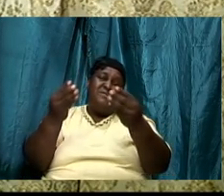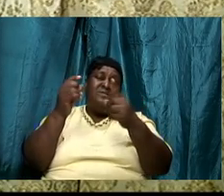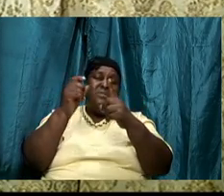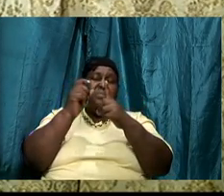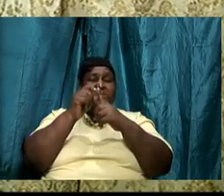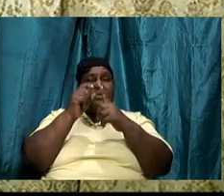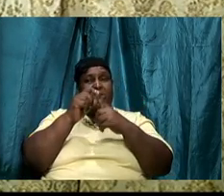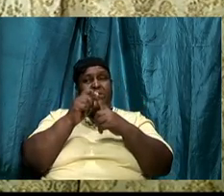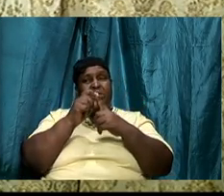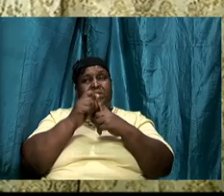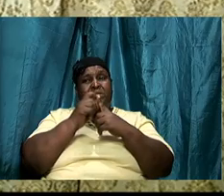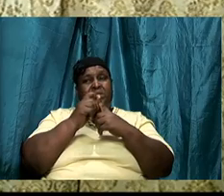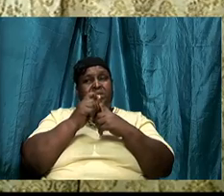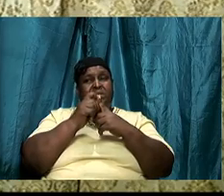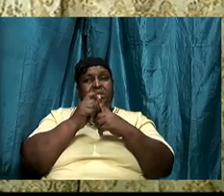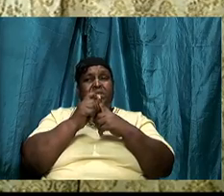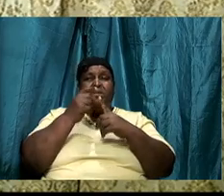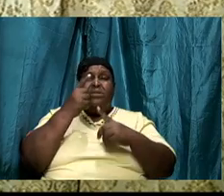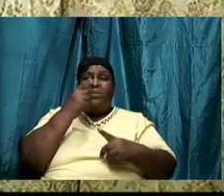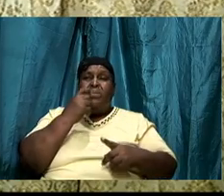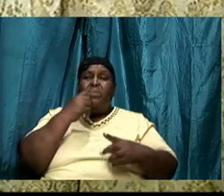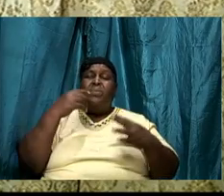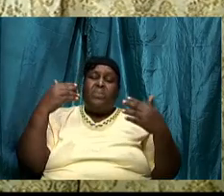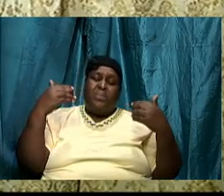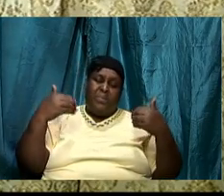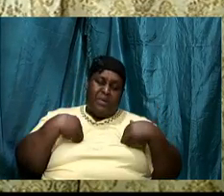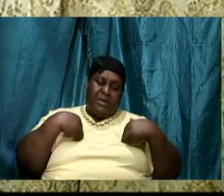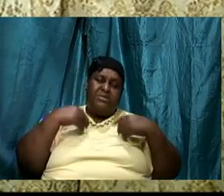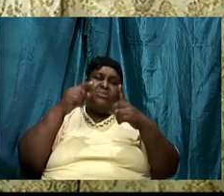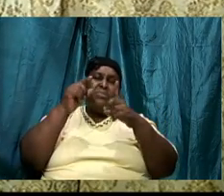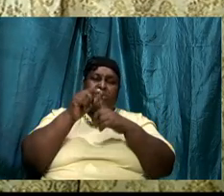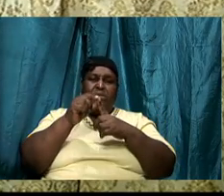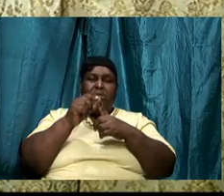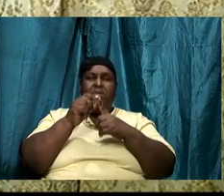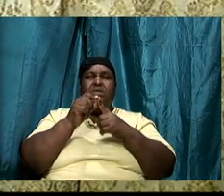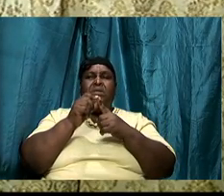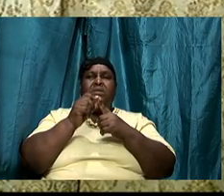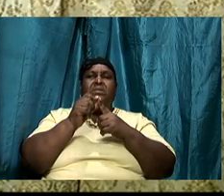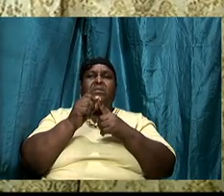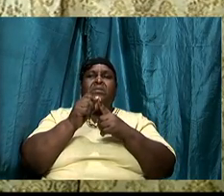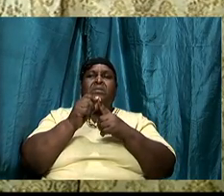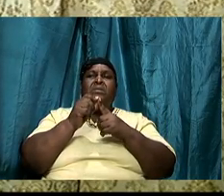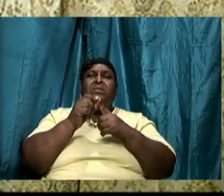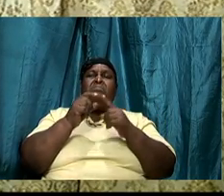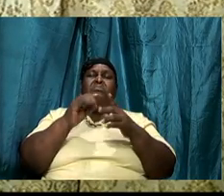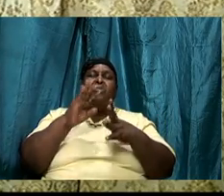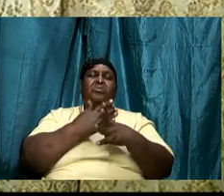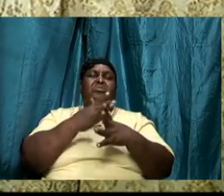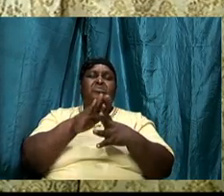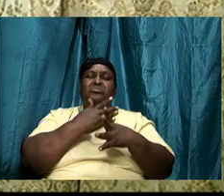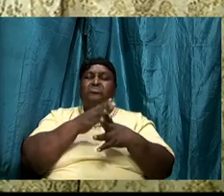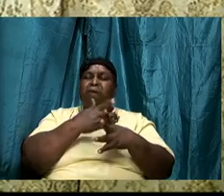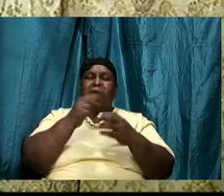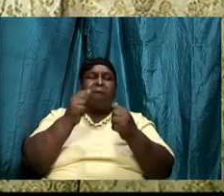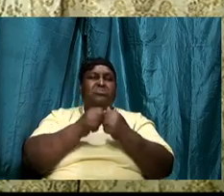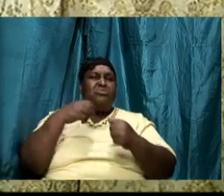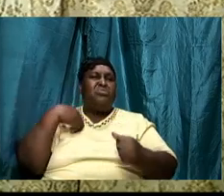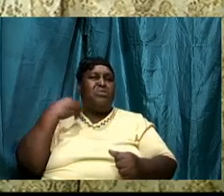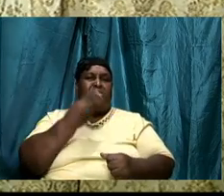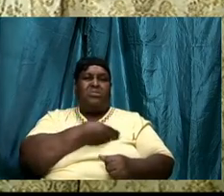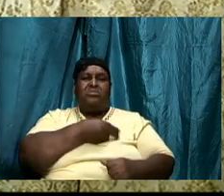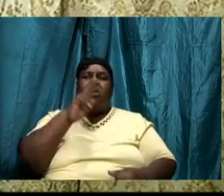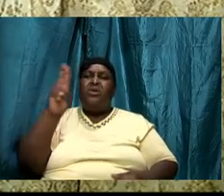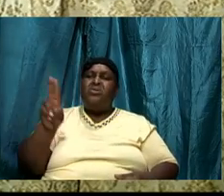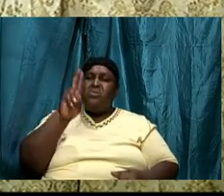and who has the word I am going to share with us and use